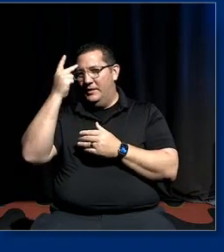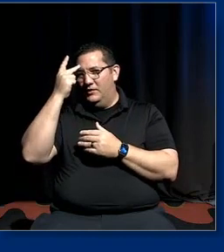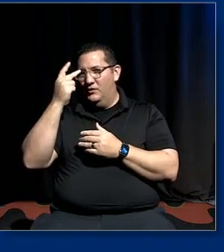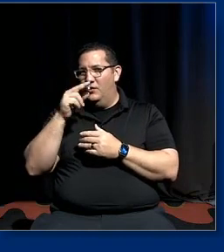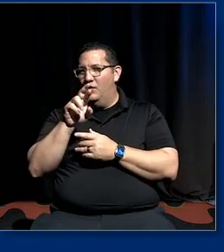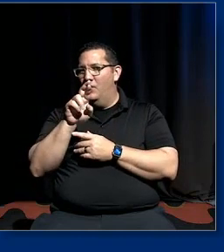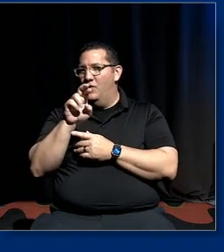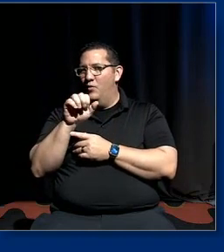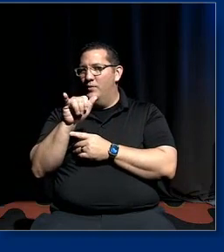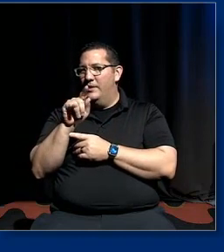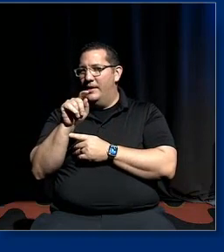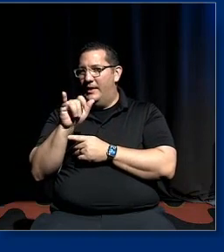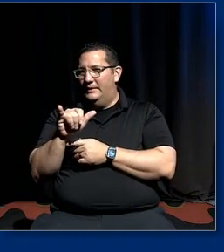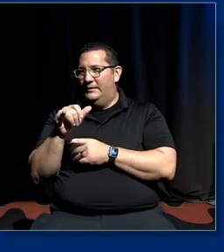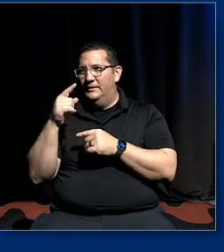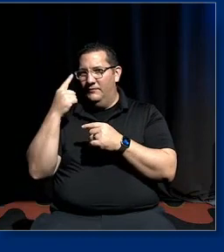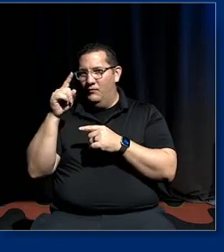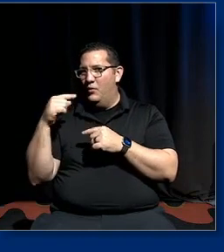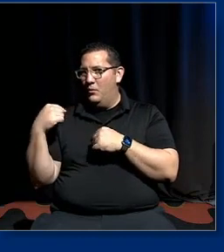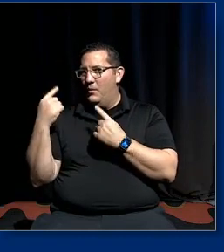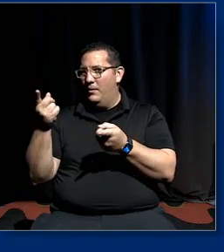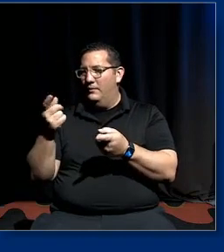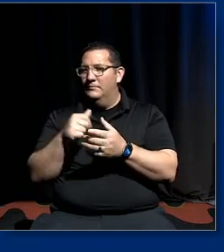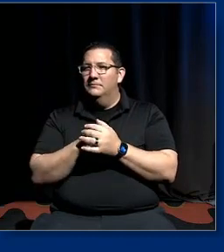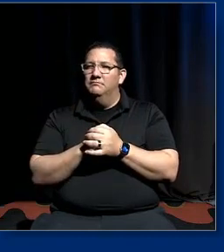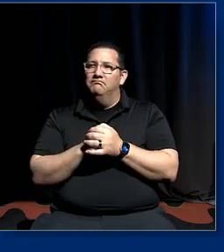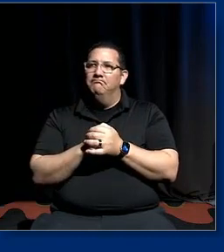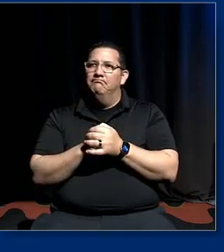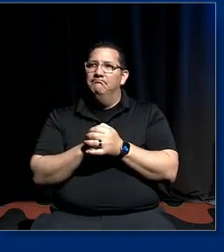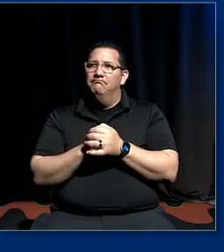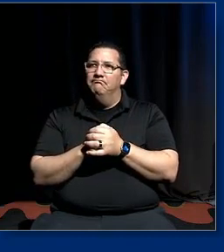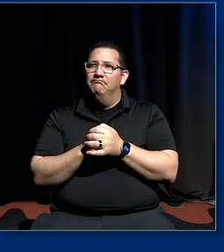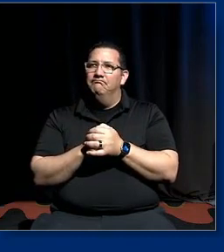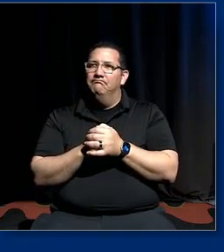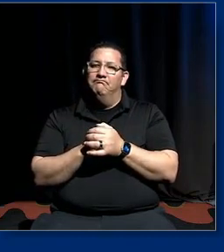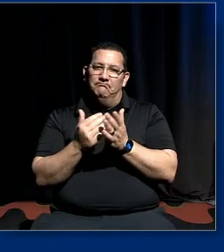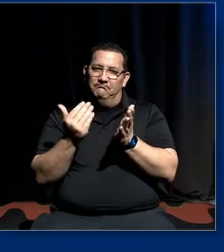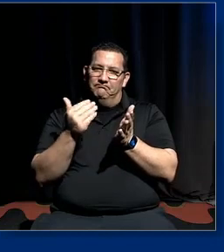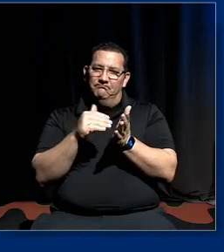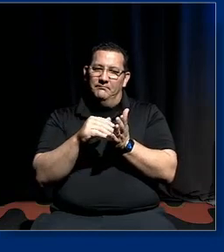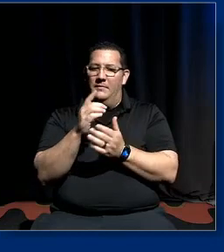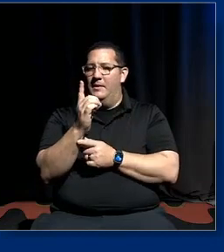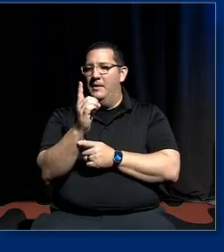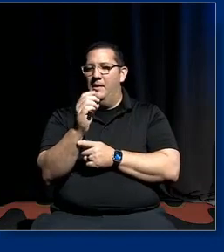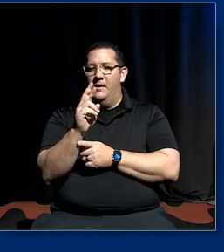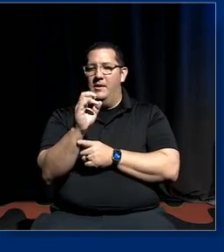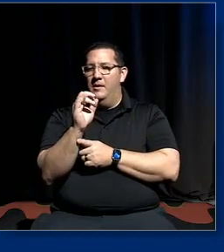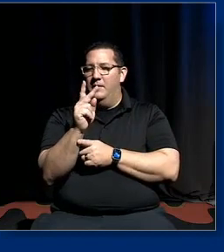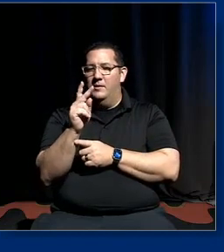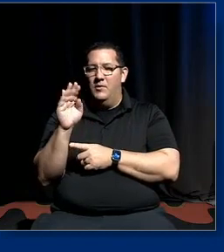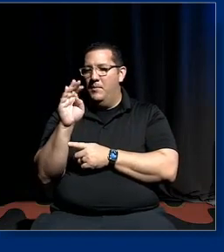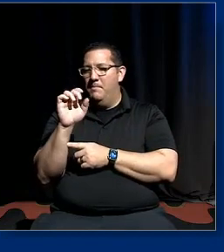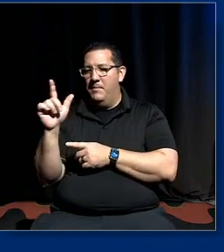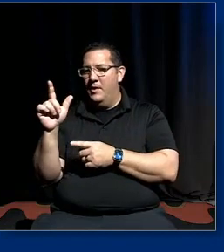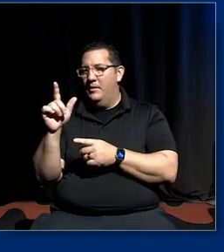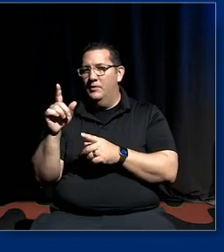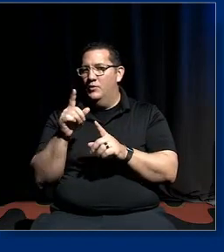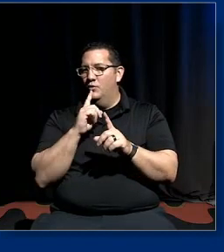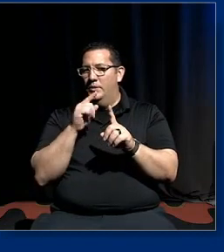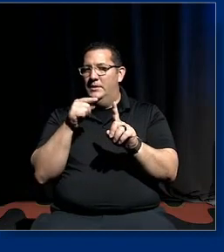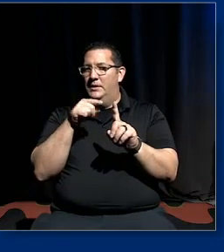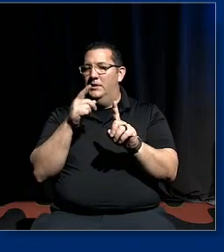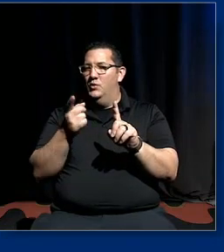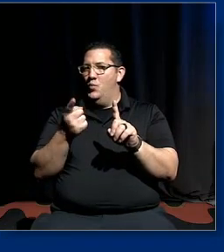for a long time um so again um derek bell as as really one of the